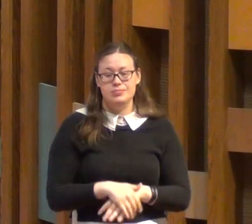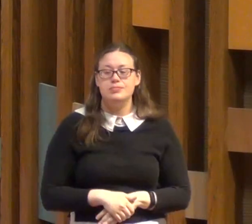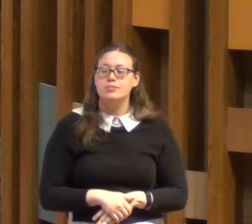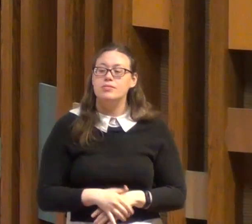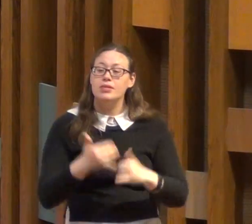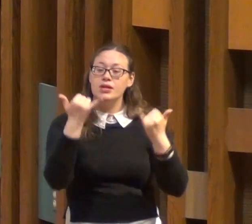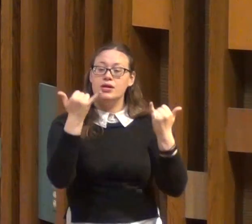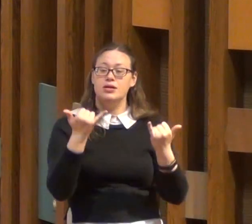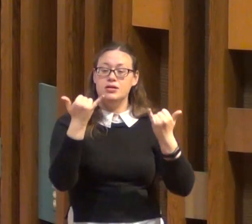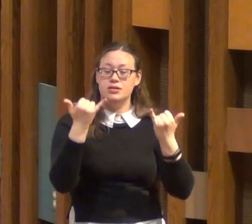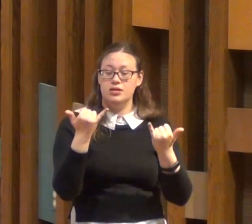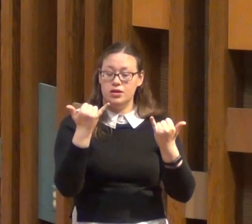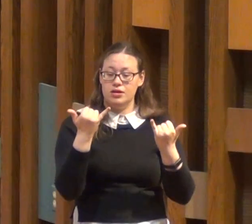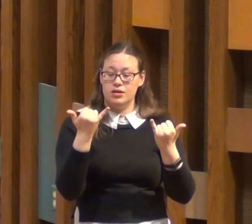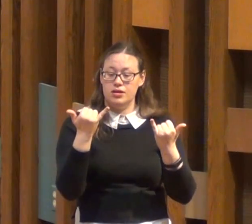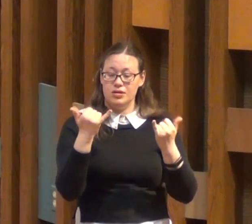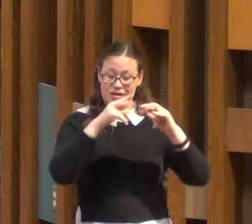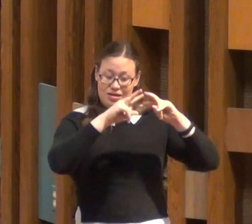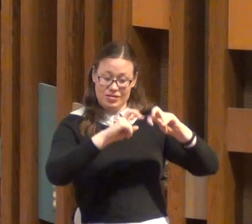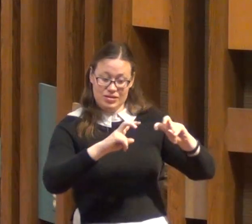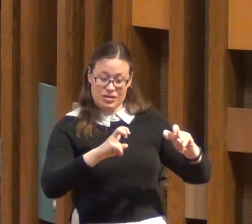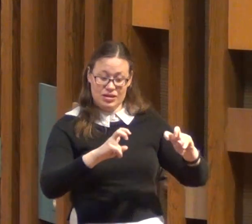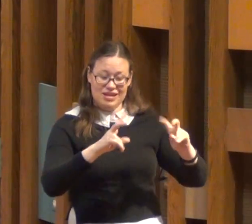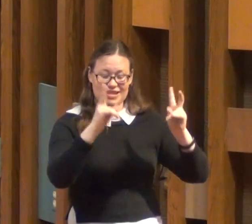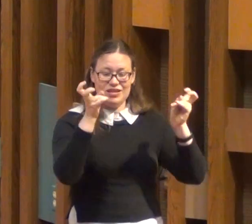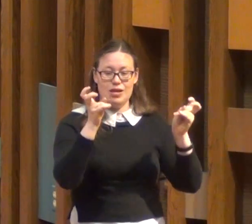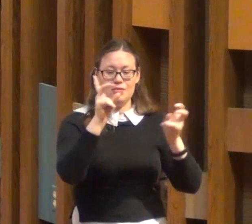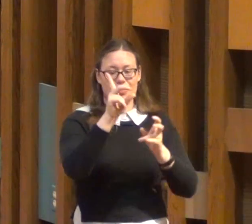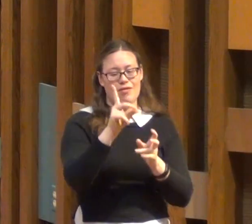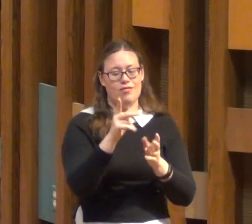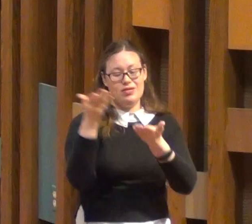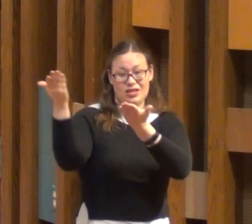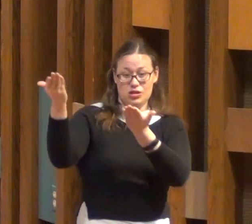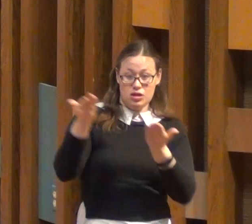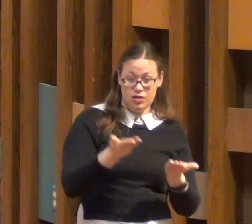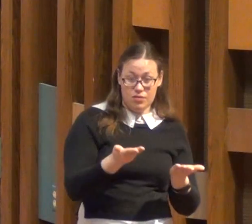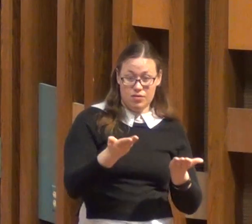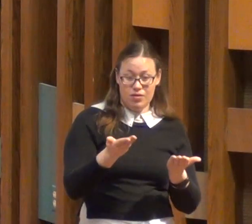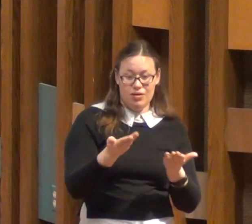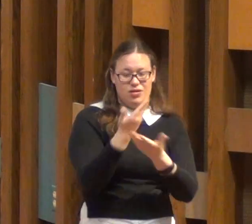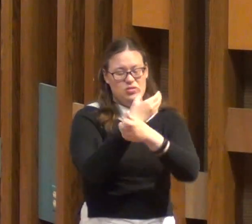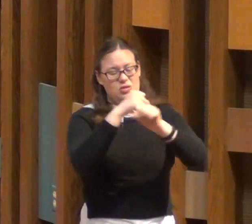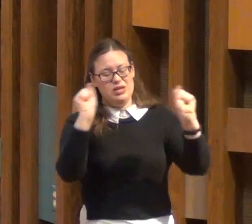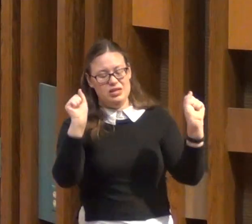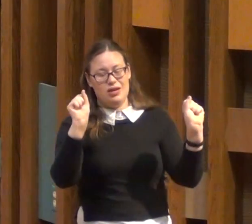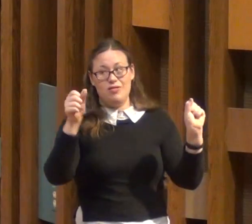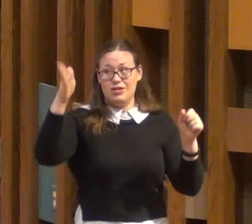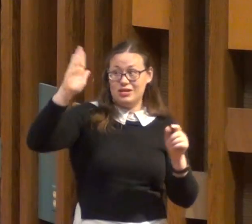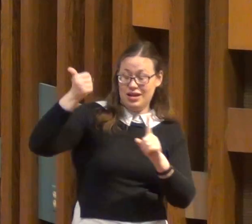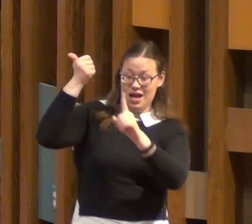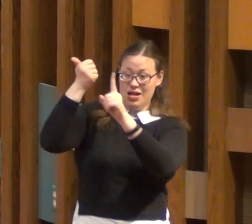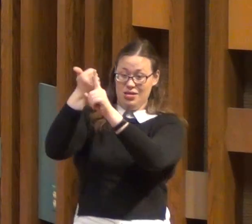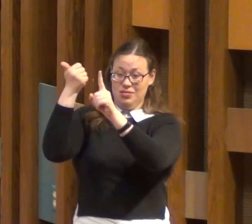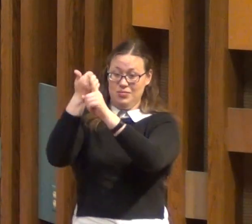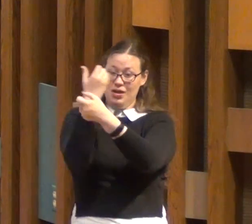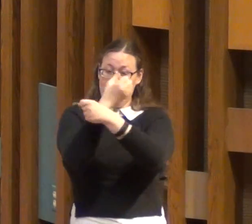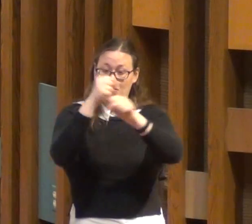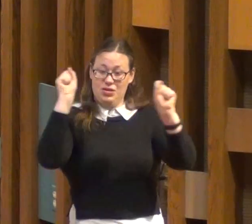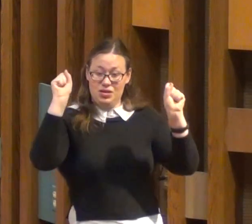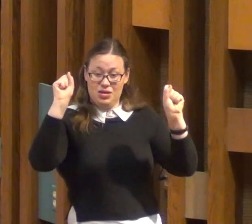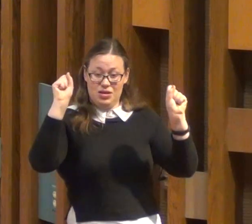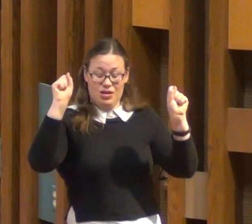Today we're going to look at the subject of delivery and God as our deliverer who never fails.